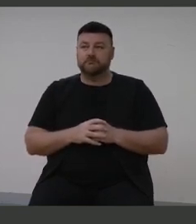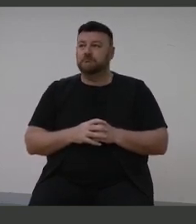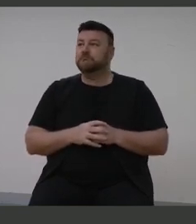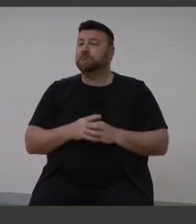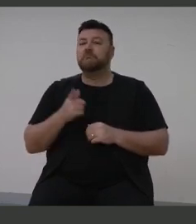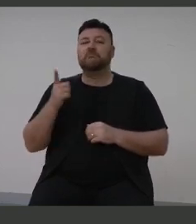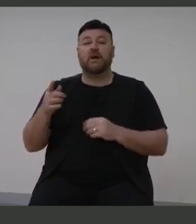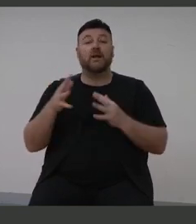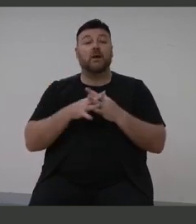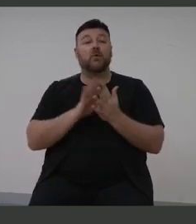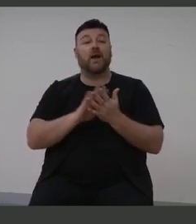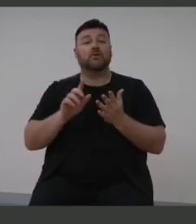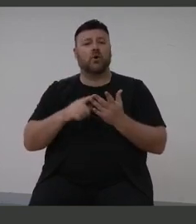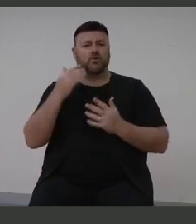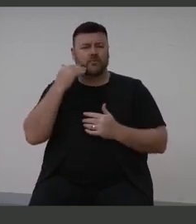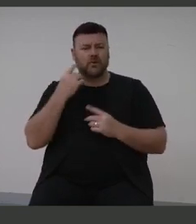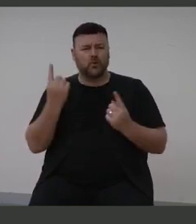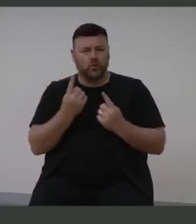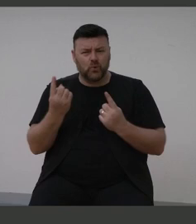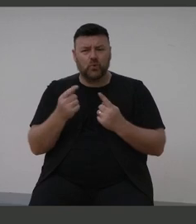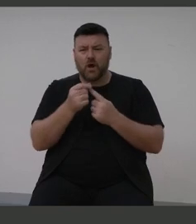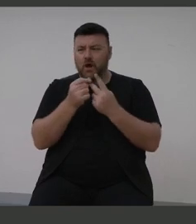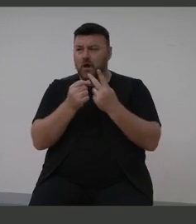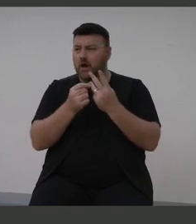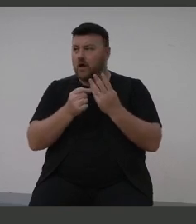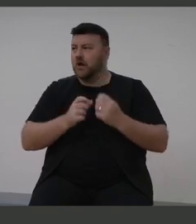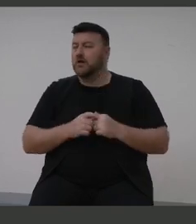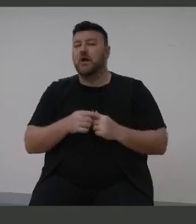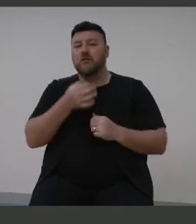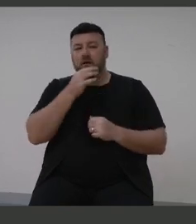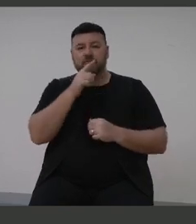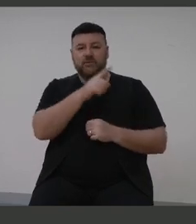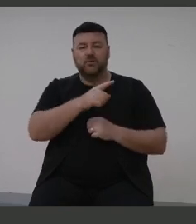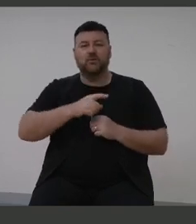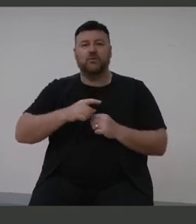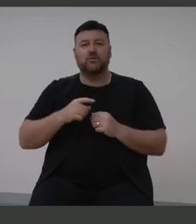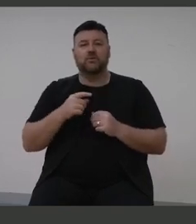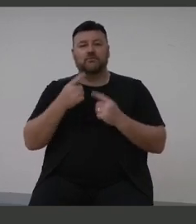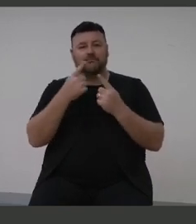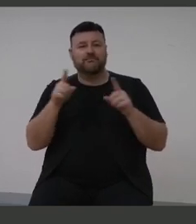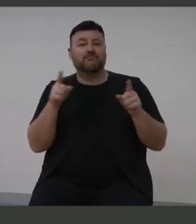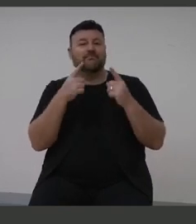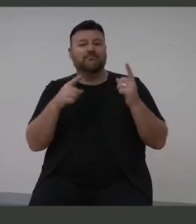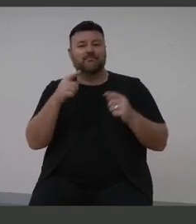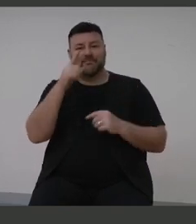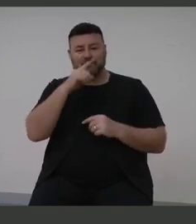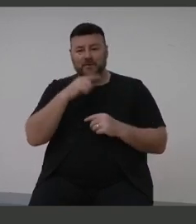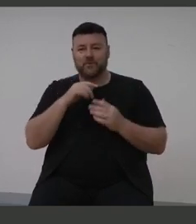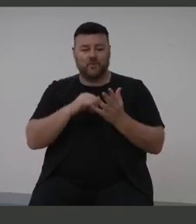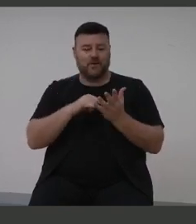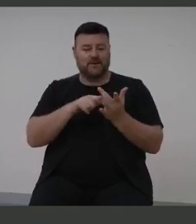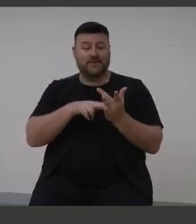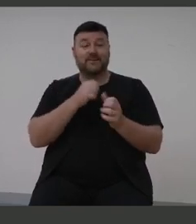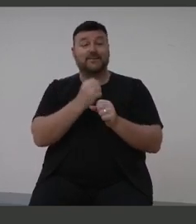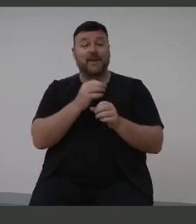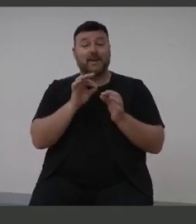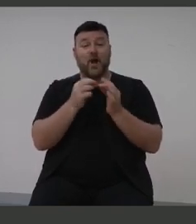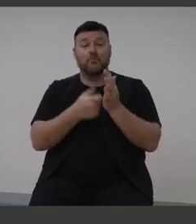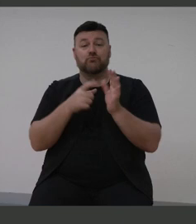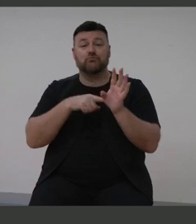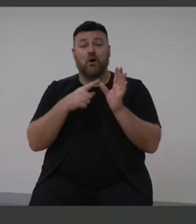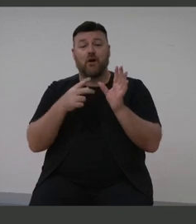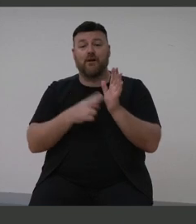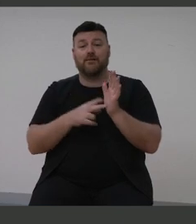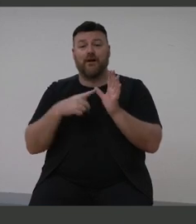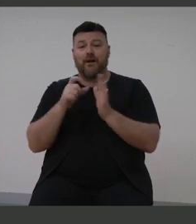Forum champions are? There are a few around. A couple of Musos, which, you know, we talk about Sting, Bryan Adams. So, you know, there are so